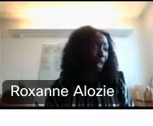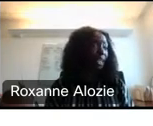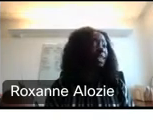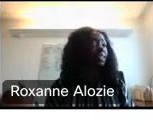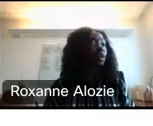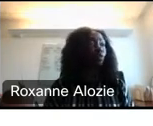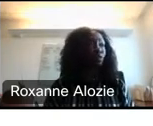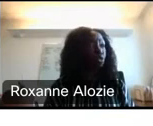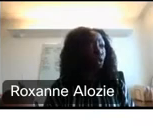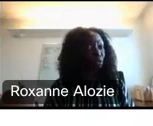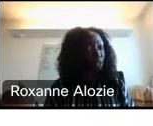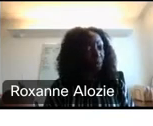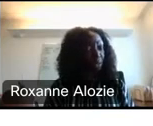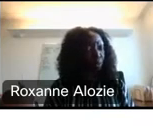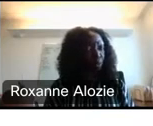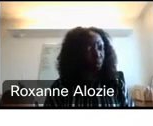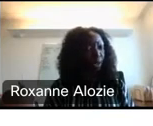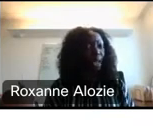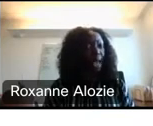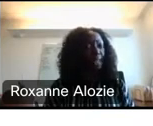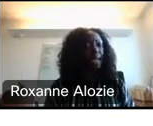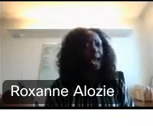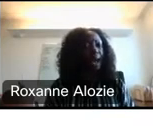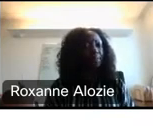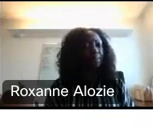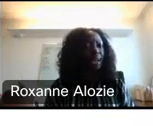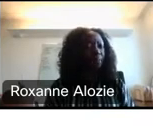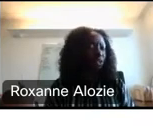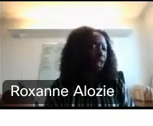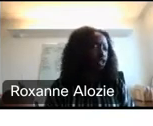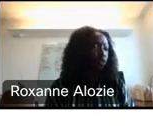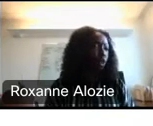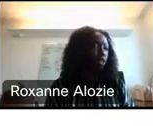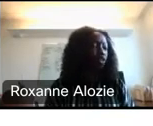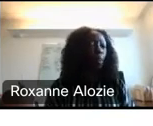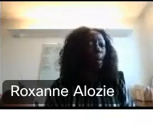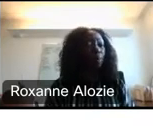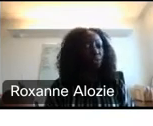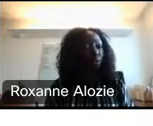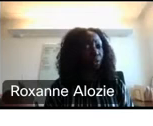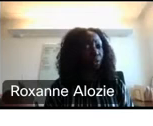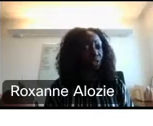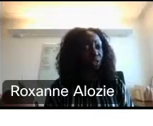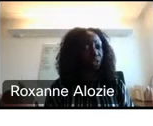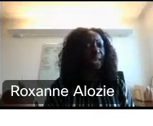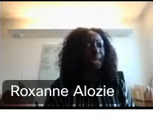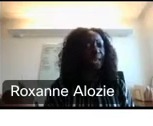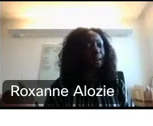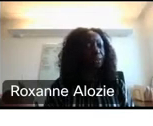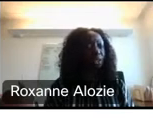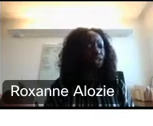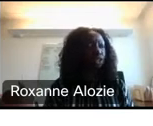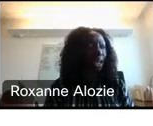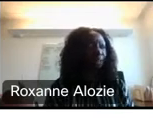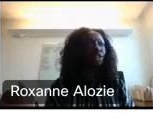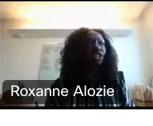business plan is, review your feasibility report, and then have a conversation with, you know, members of their team. And in that